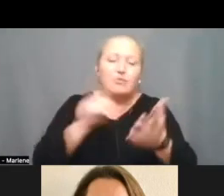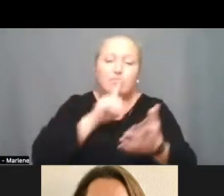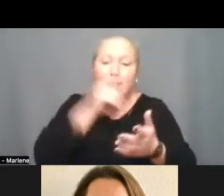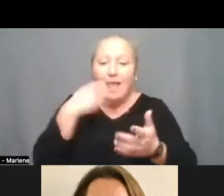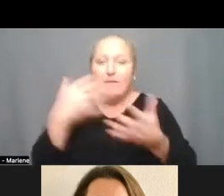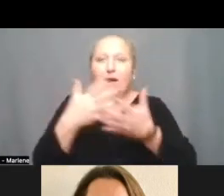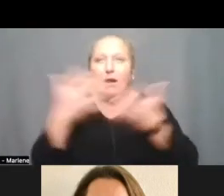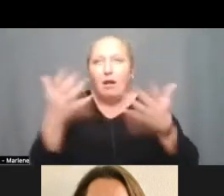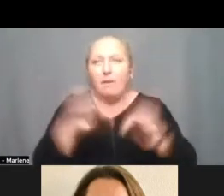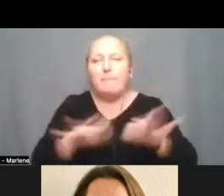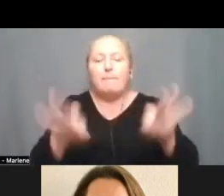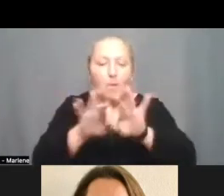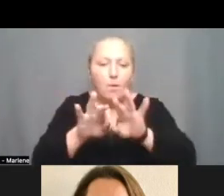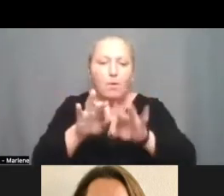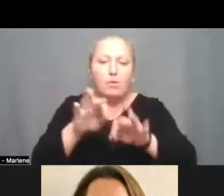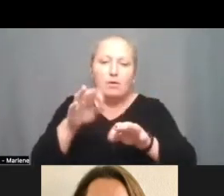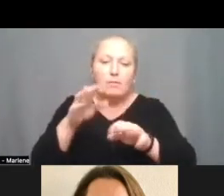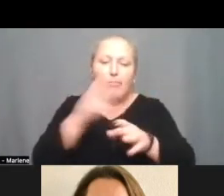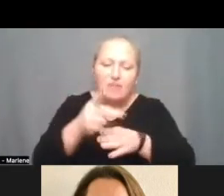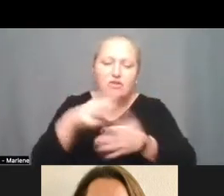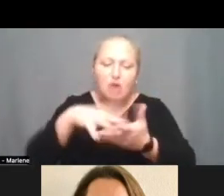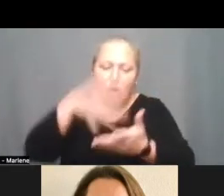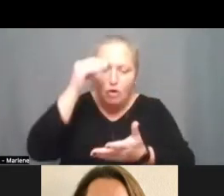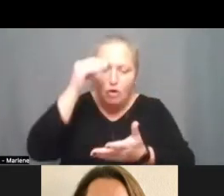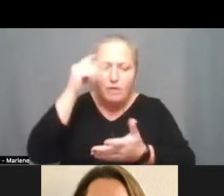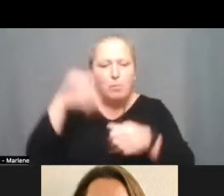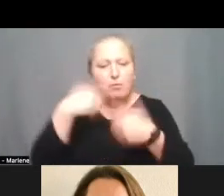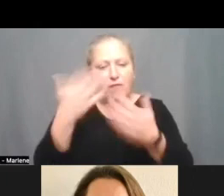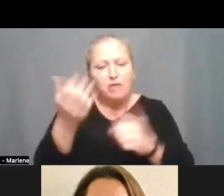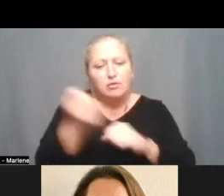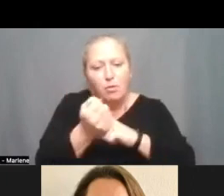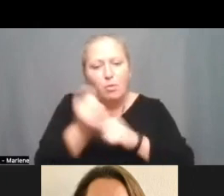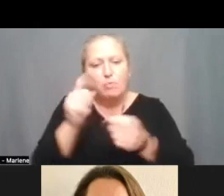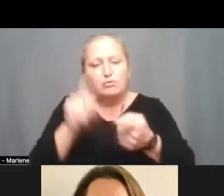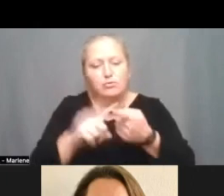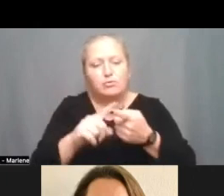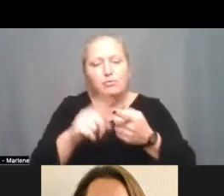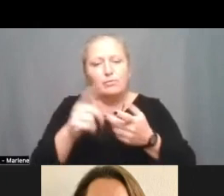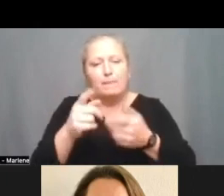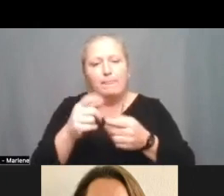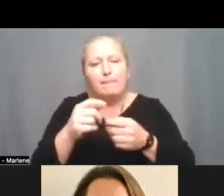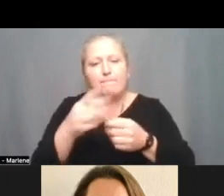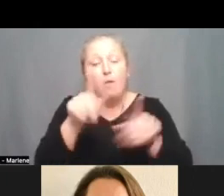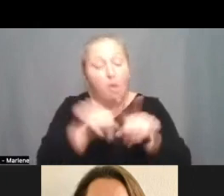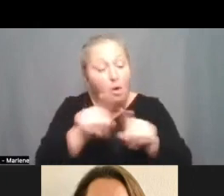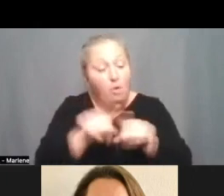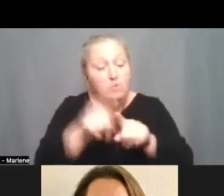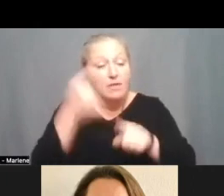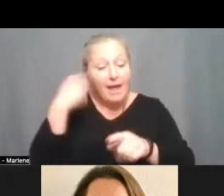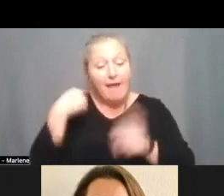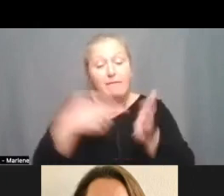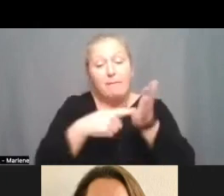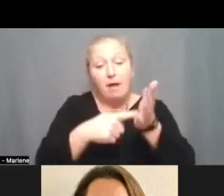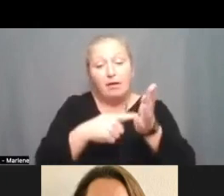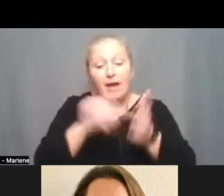foundational professional learning uh to provide support to um i also think we've got a a model at the sixth